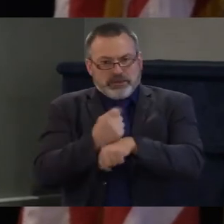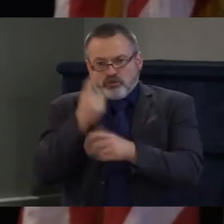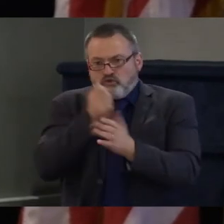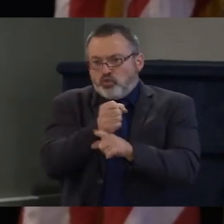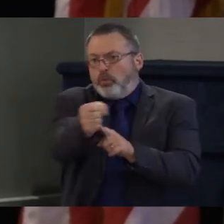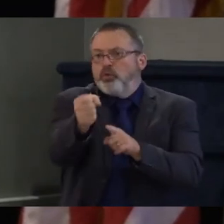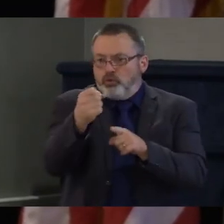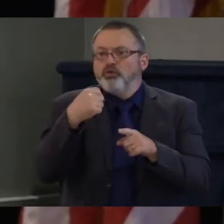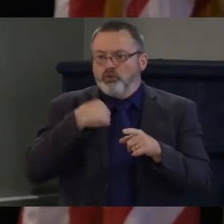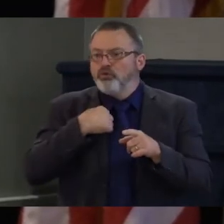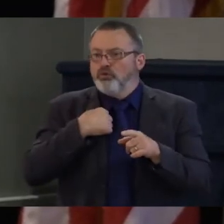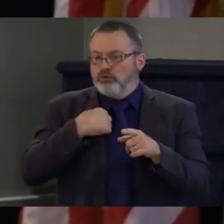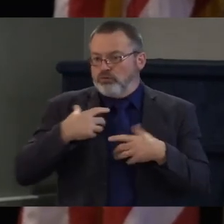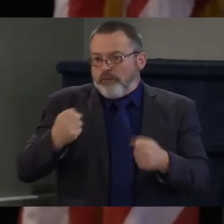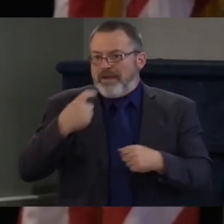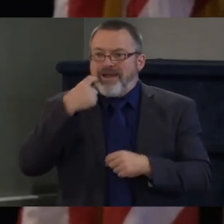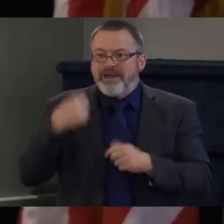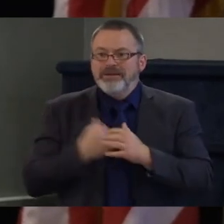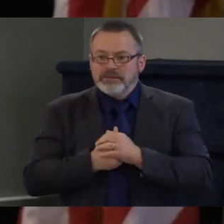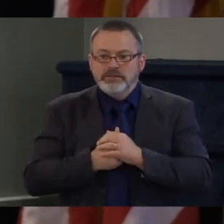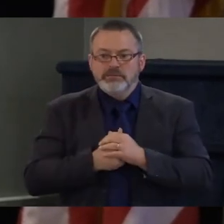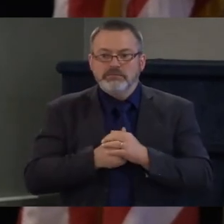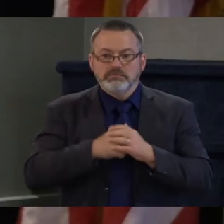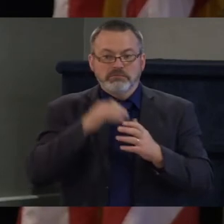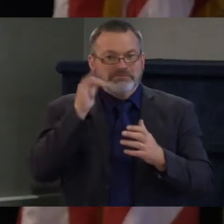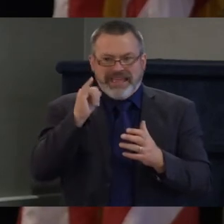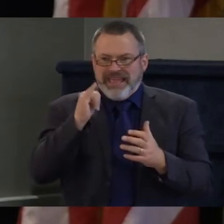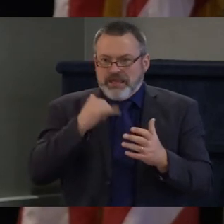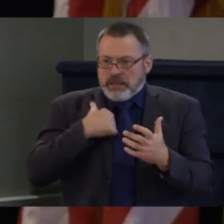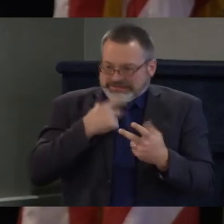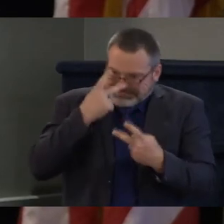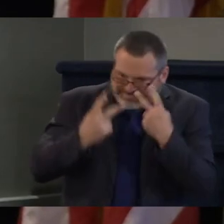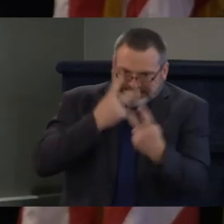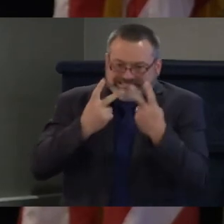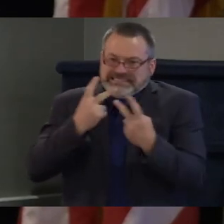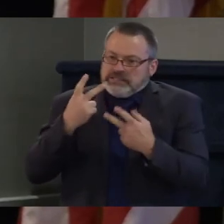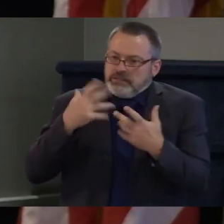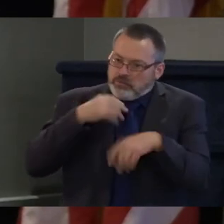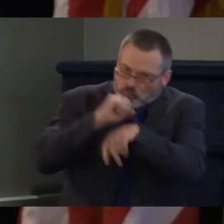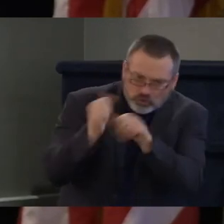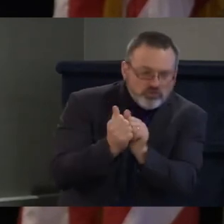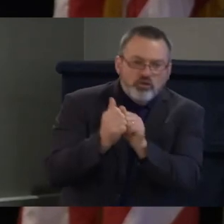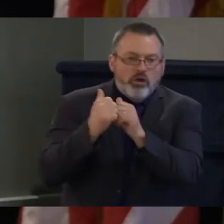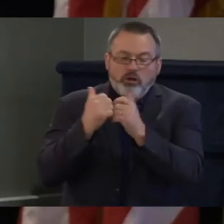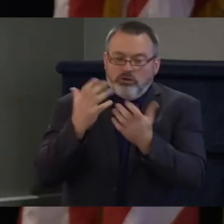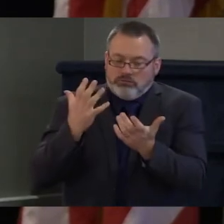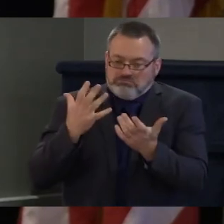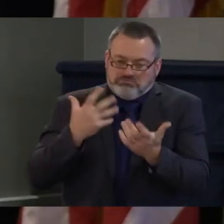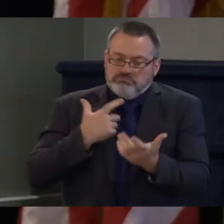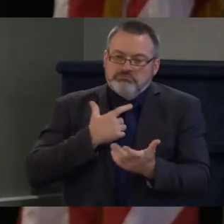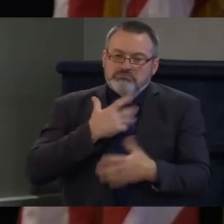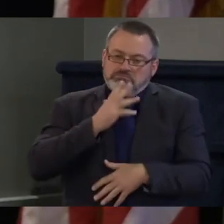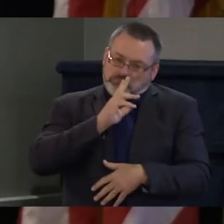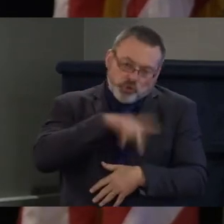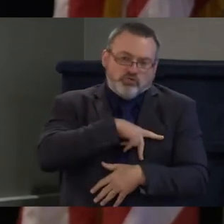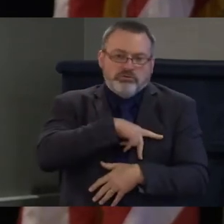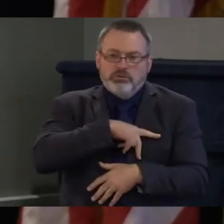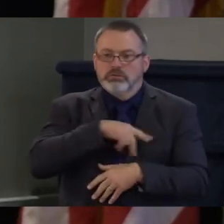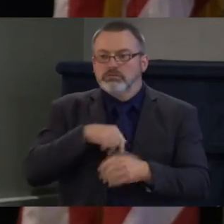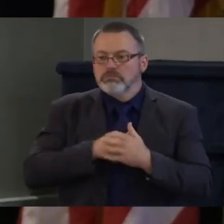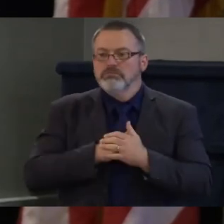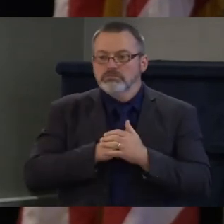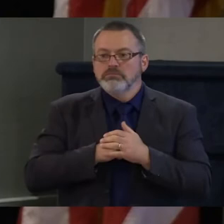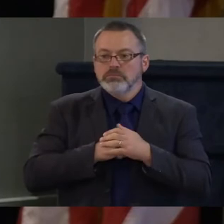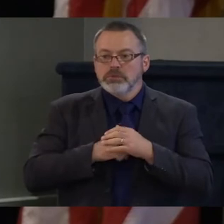women in helping them to continue to recover to get sober i have you know my husband and i